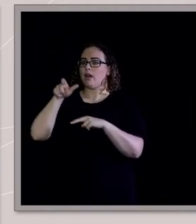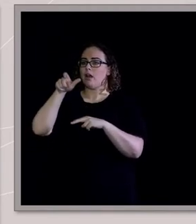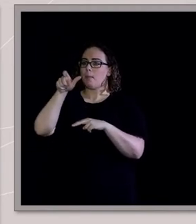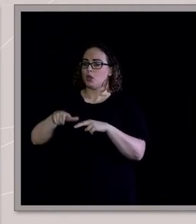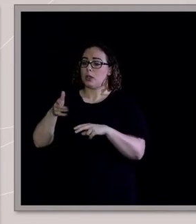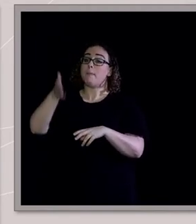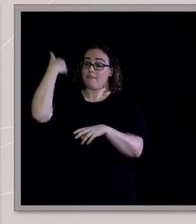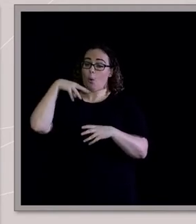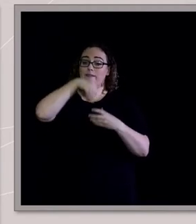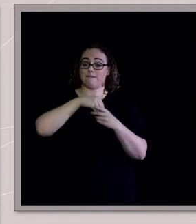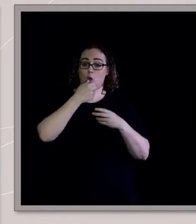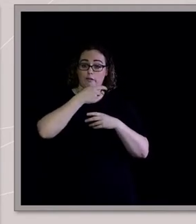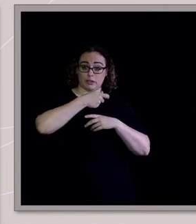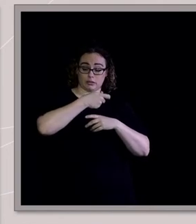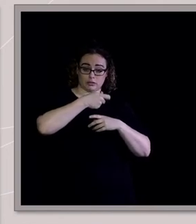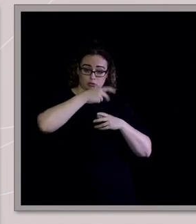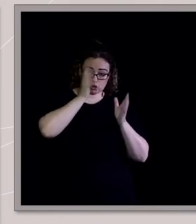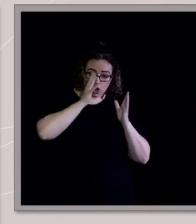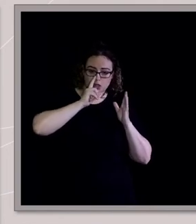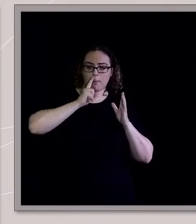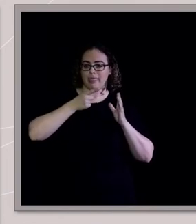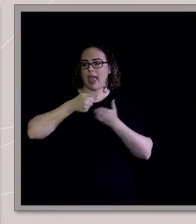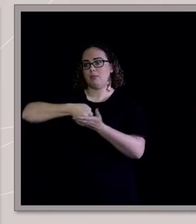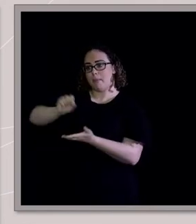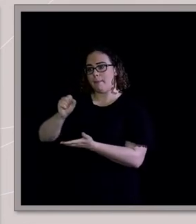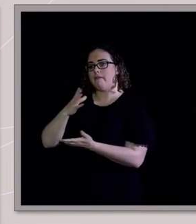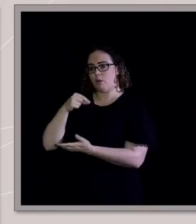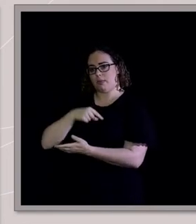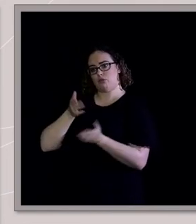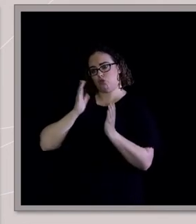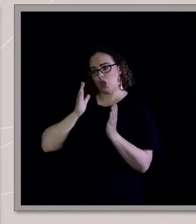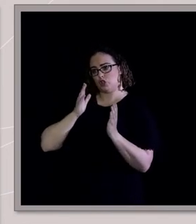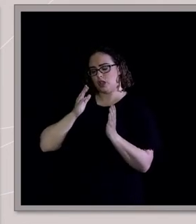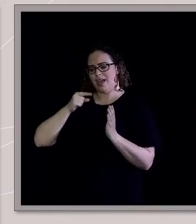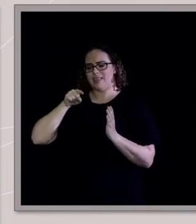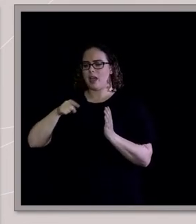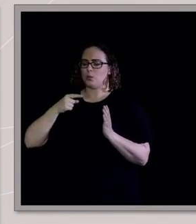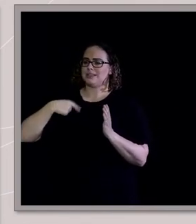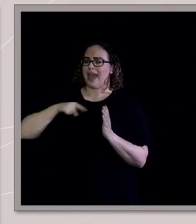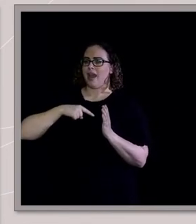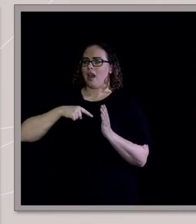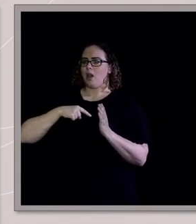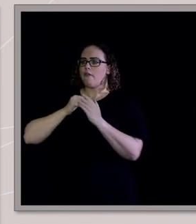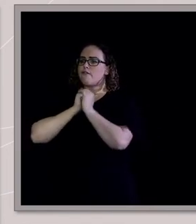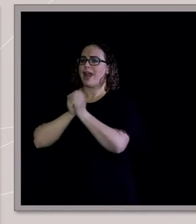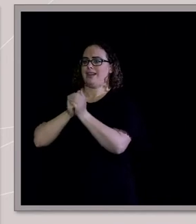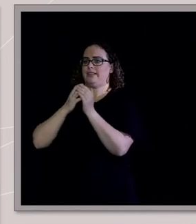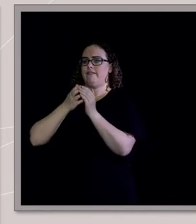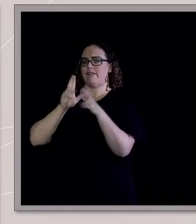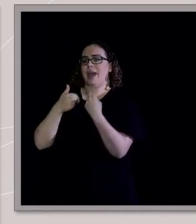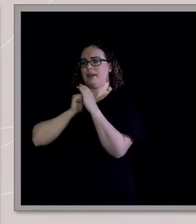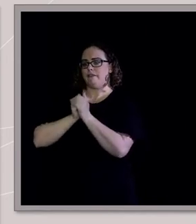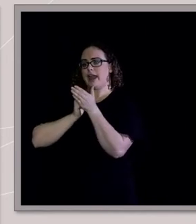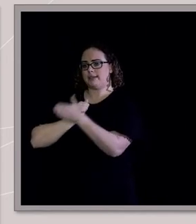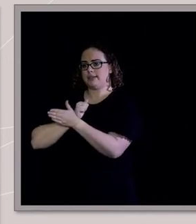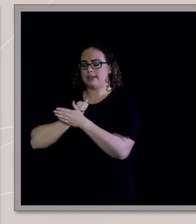Unbelievable. And this guy that got married was a childhood friend of ours. And my dad thought, I know I'm not supposed